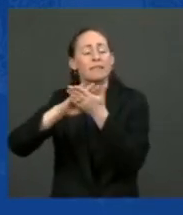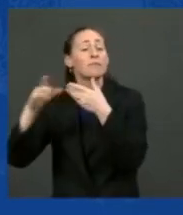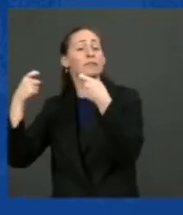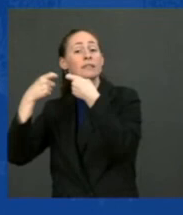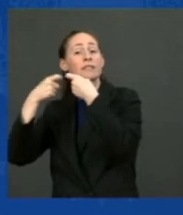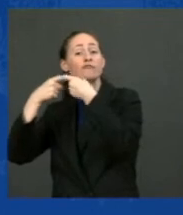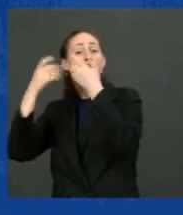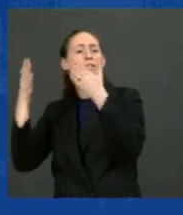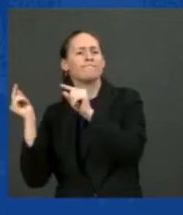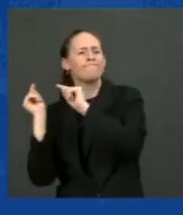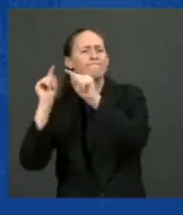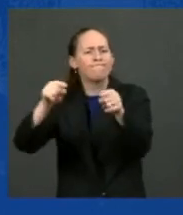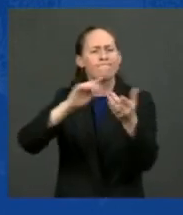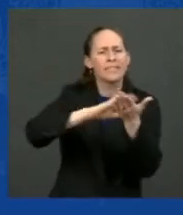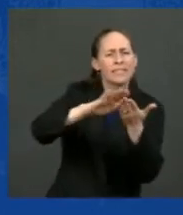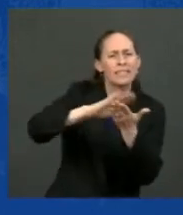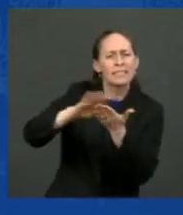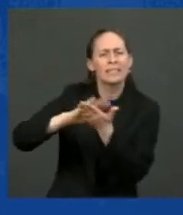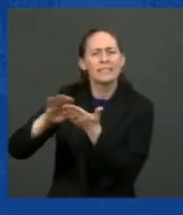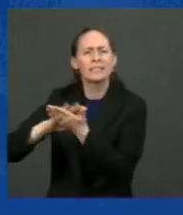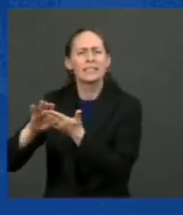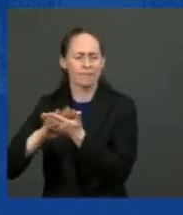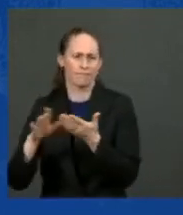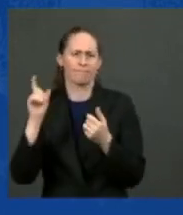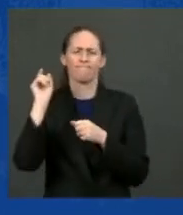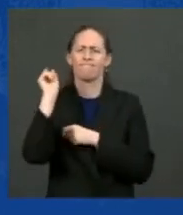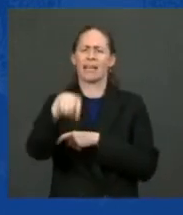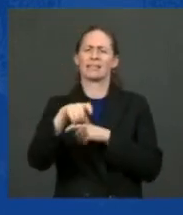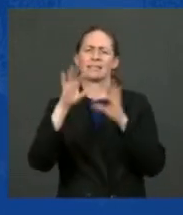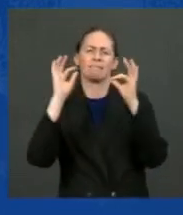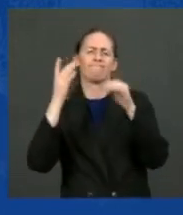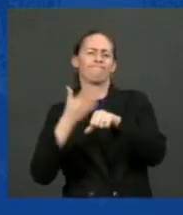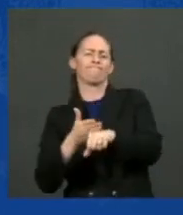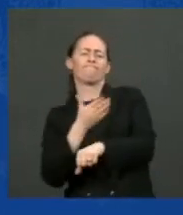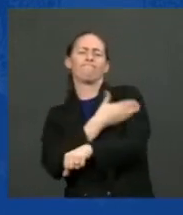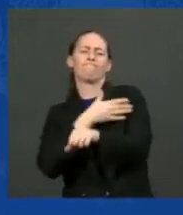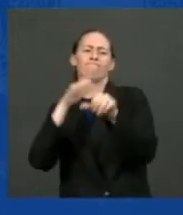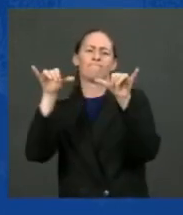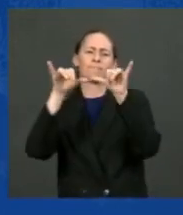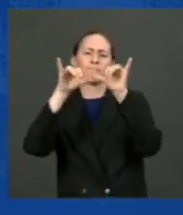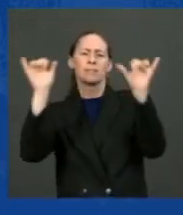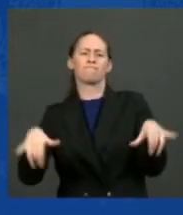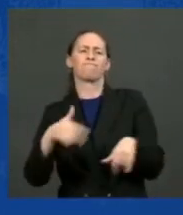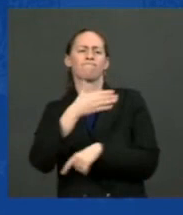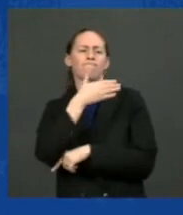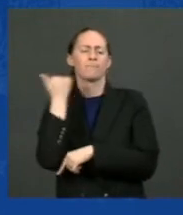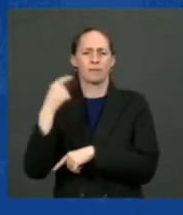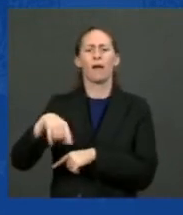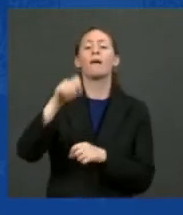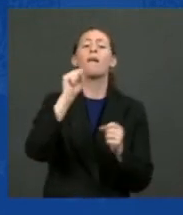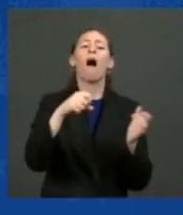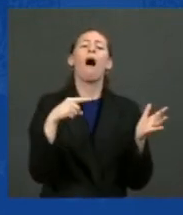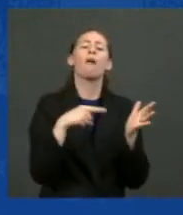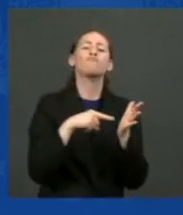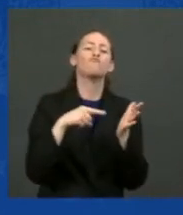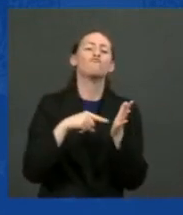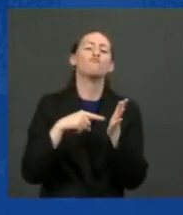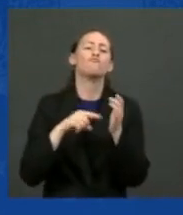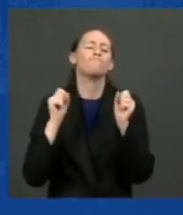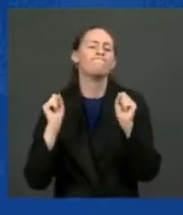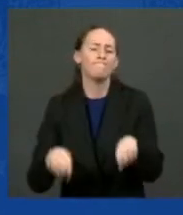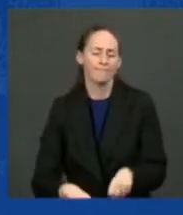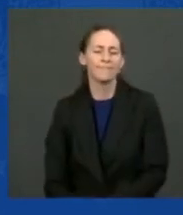infrastructure and energy grid. We're going to make high-speed internet affordable and available to everywhere in America. We're talking about on the way over.